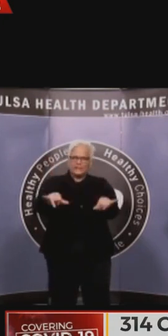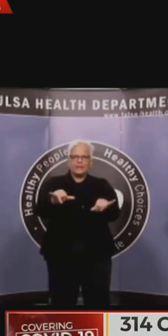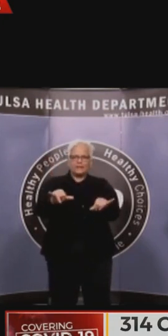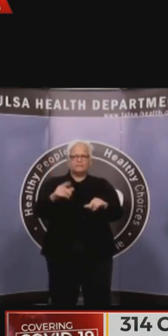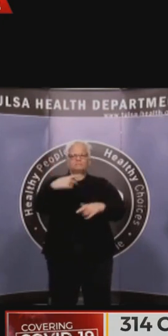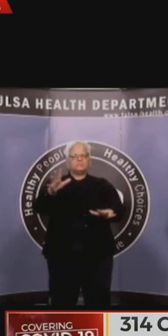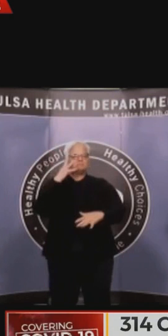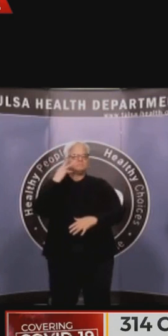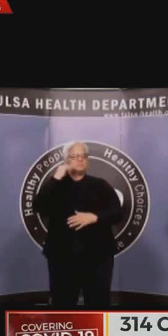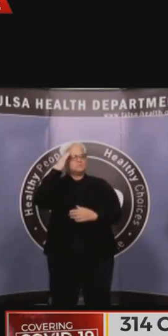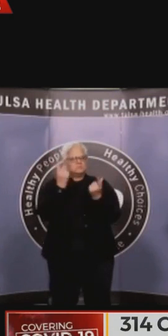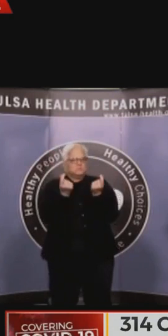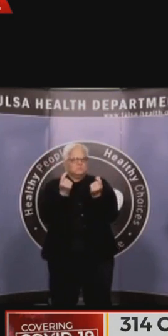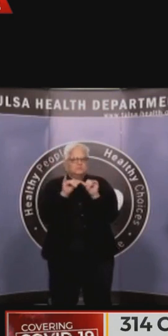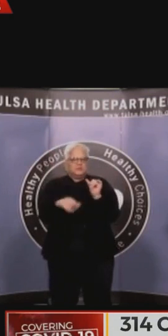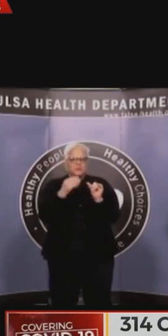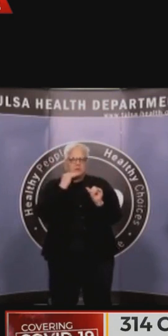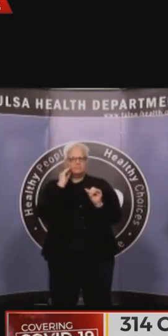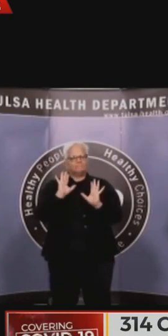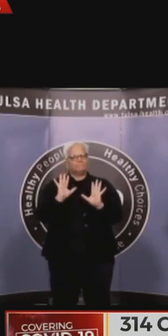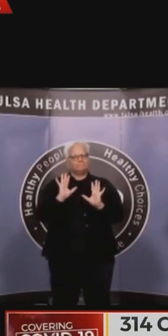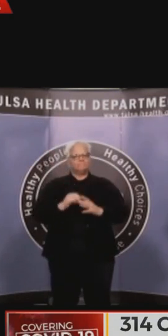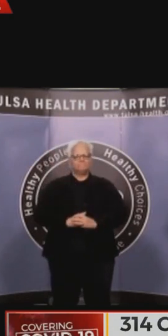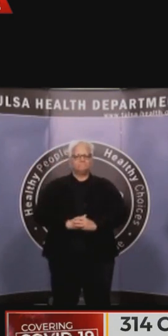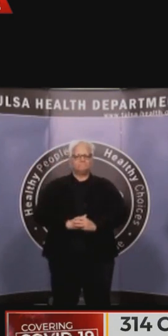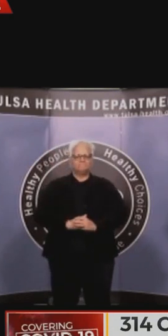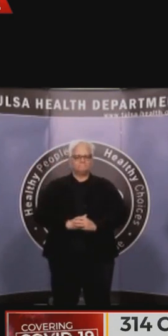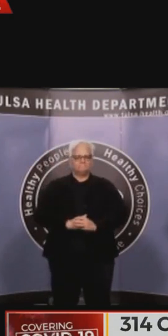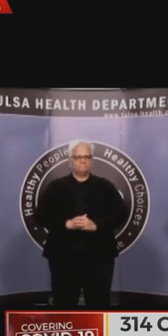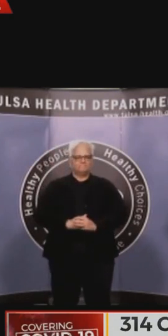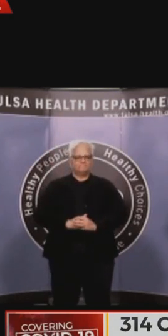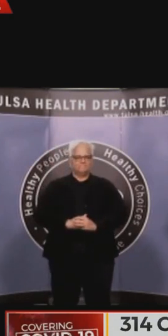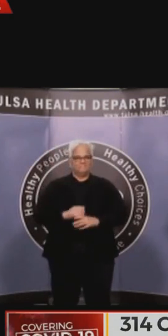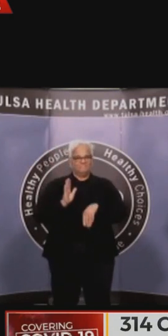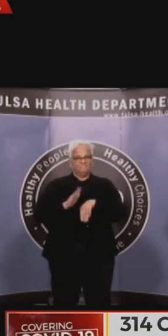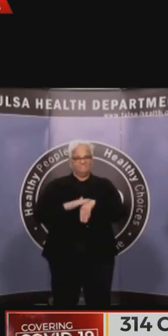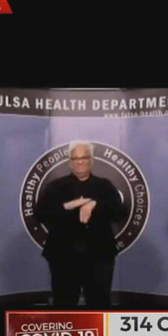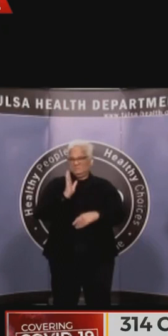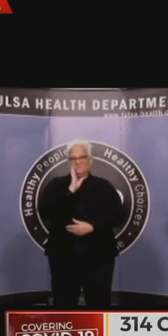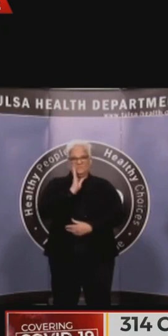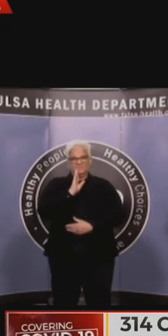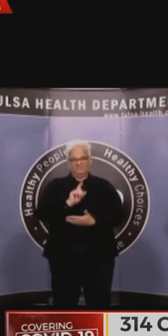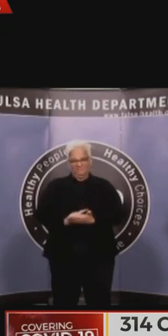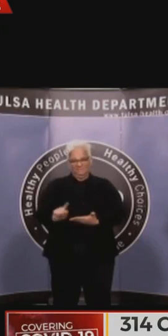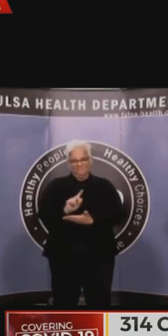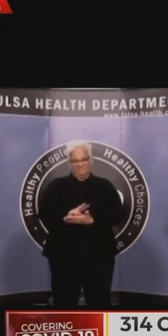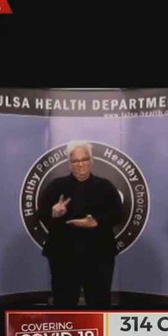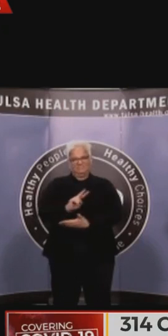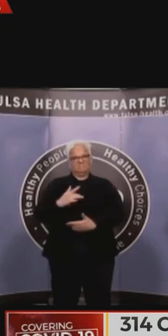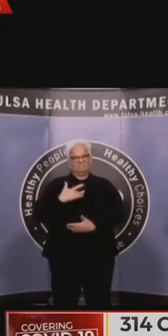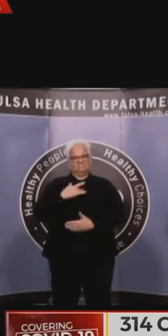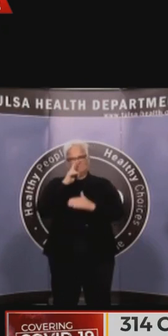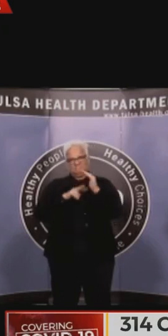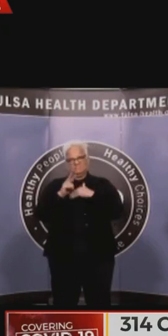But also it's important to remember that in the lifespan of this virus that we've seen all around the world,